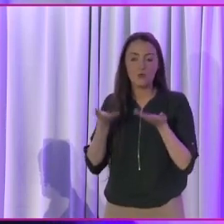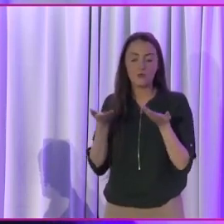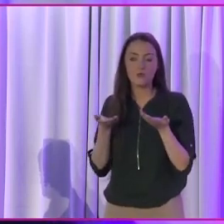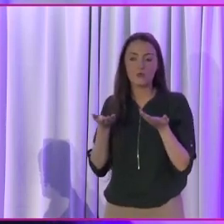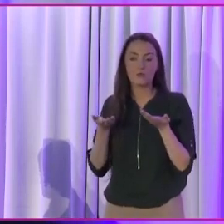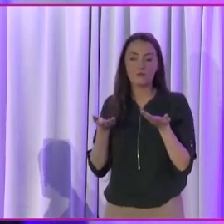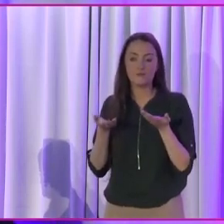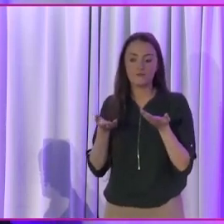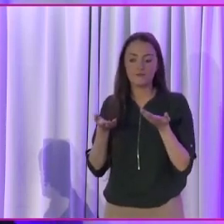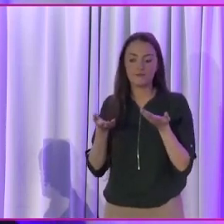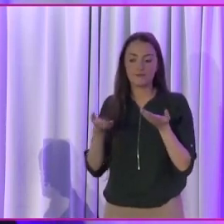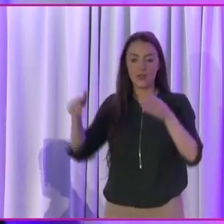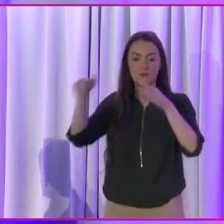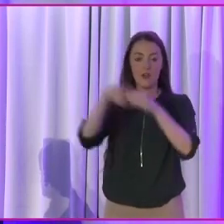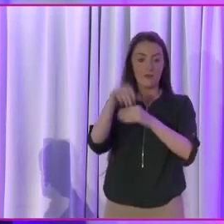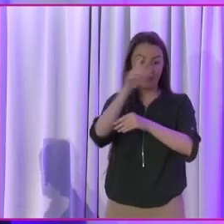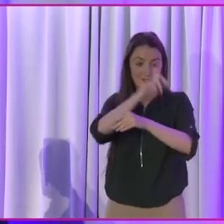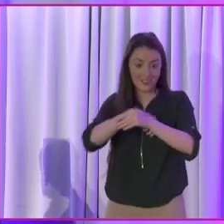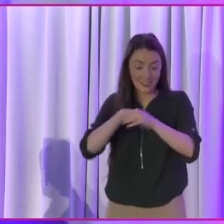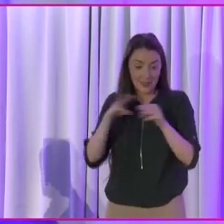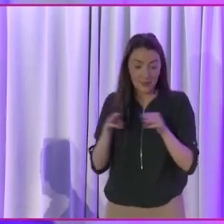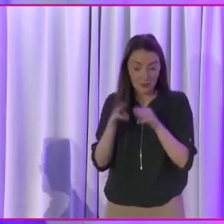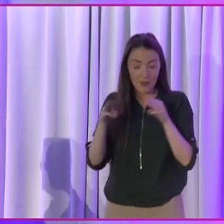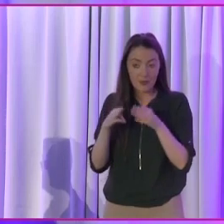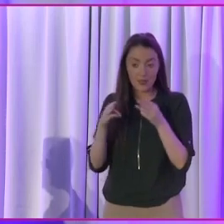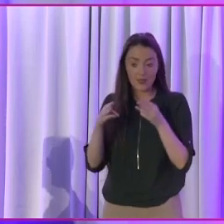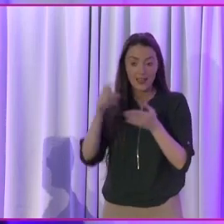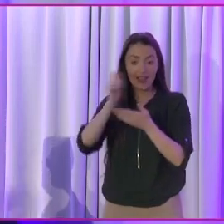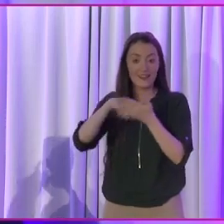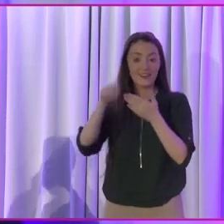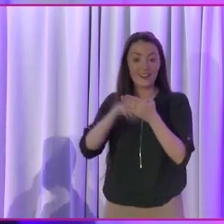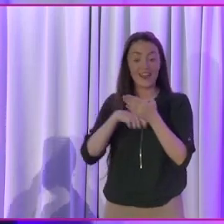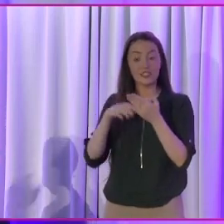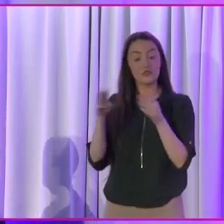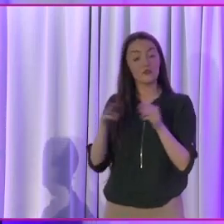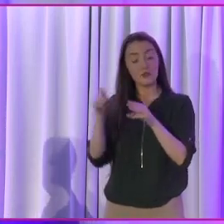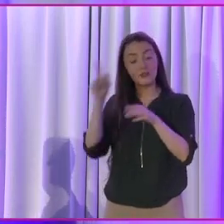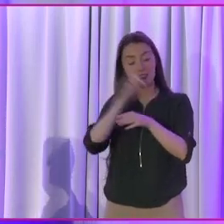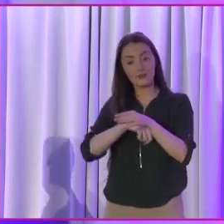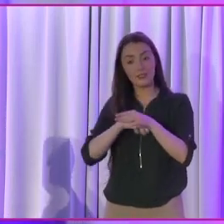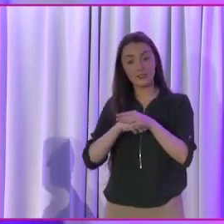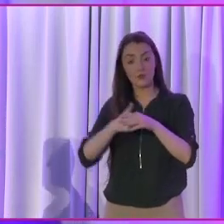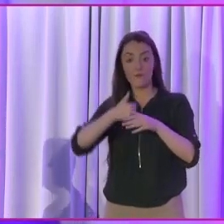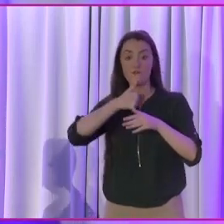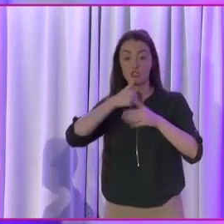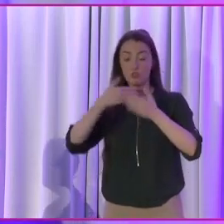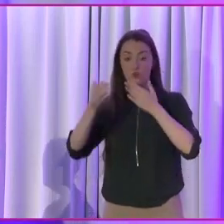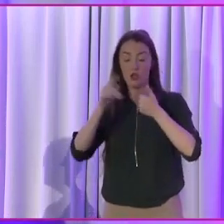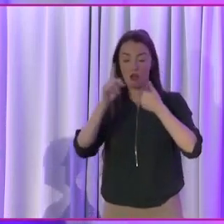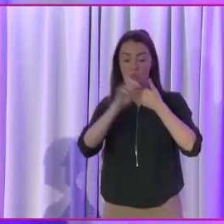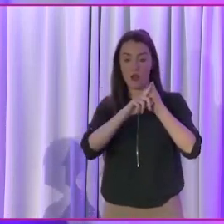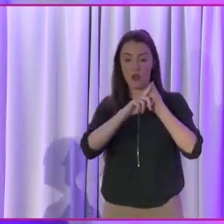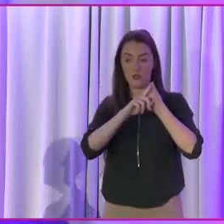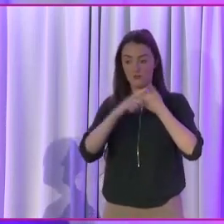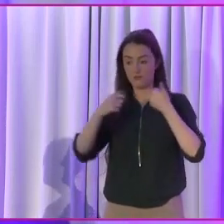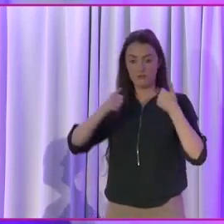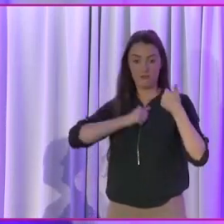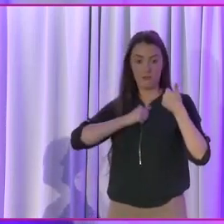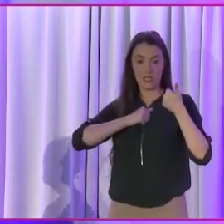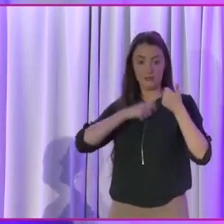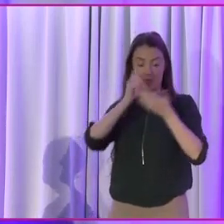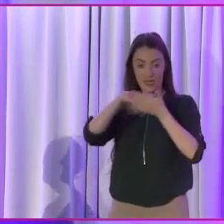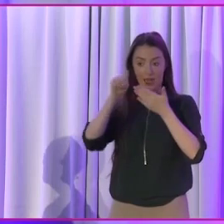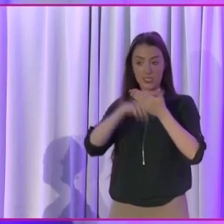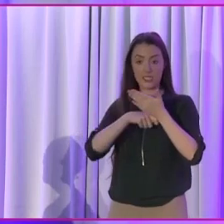participation of people with disabilities and the election of people with disabilities. The first thing they've done is that facilitated me being elected